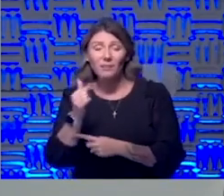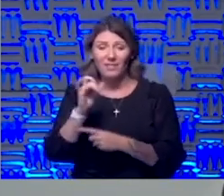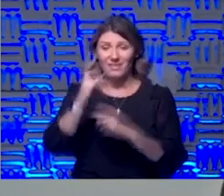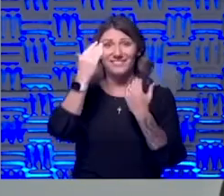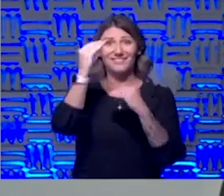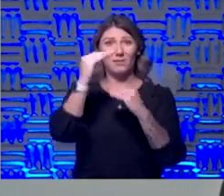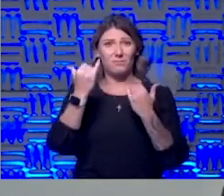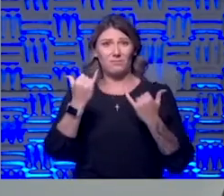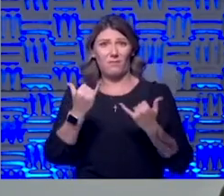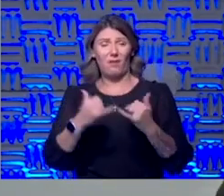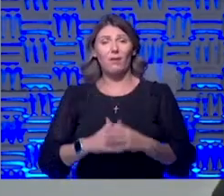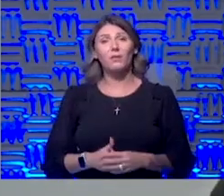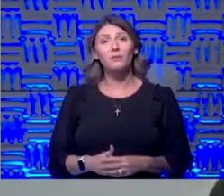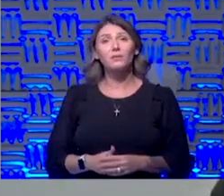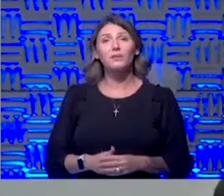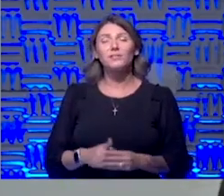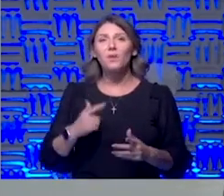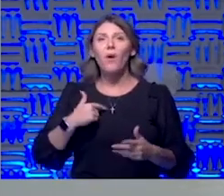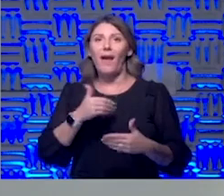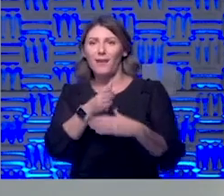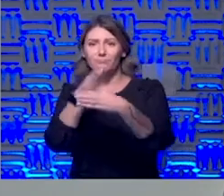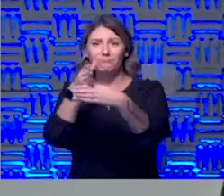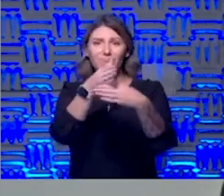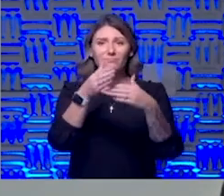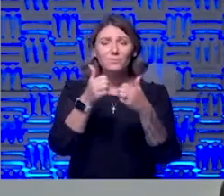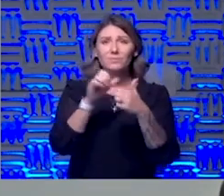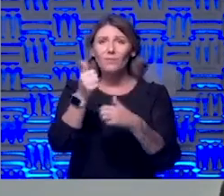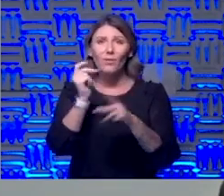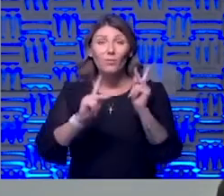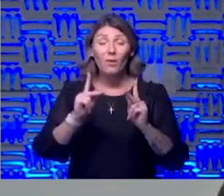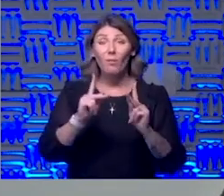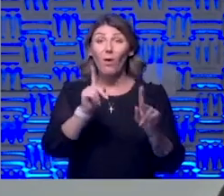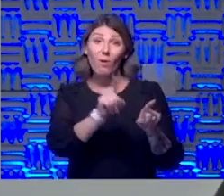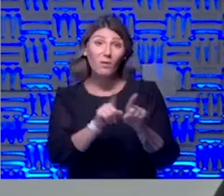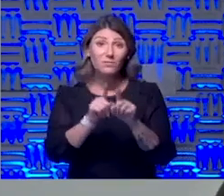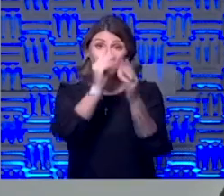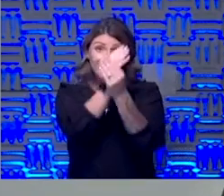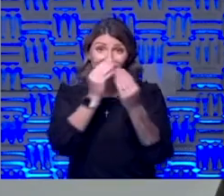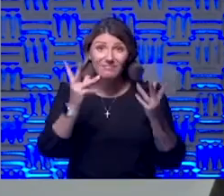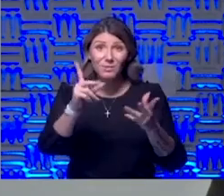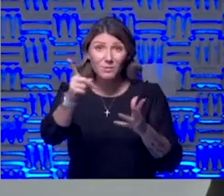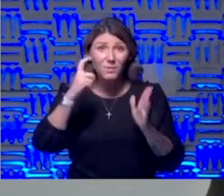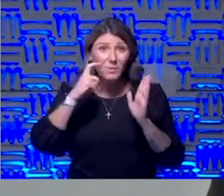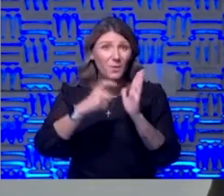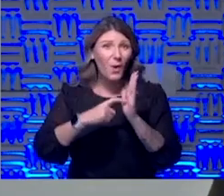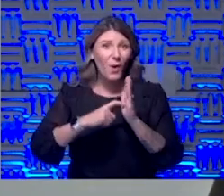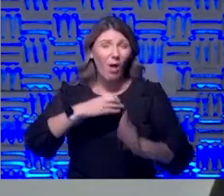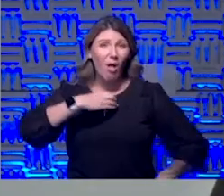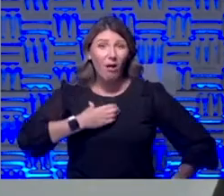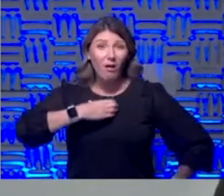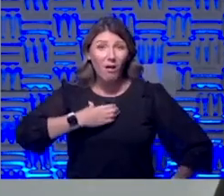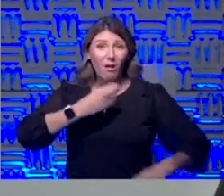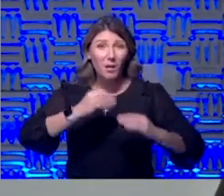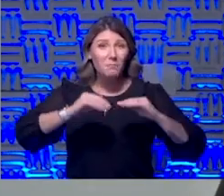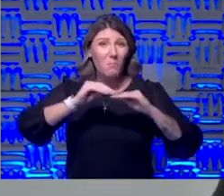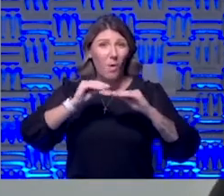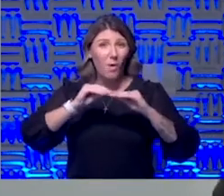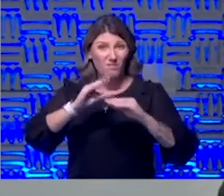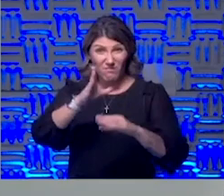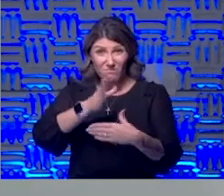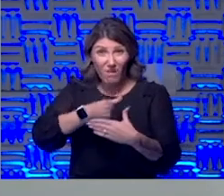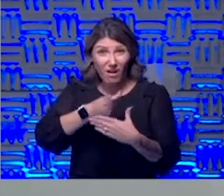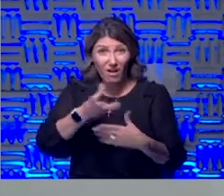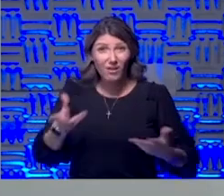so I share that with other people I also let them know have you noticed that you're coughing a little bit more does that bother you